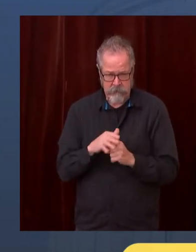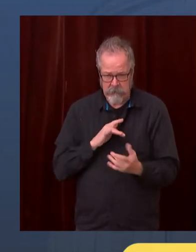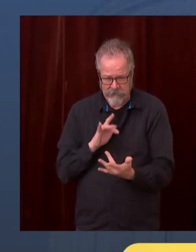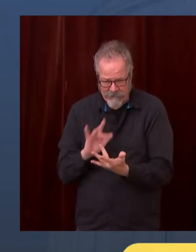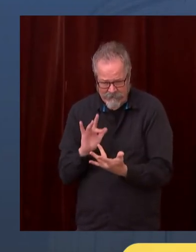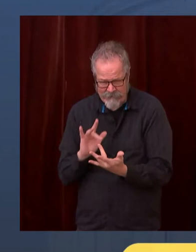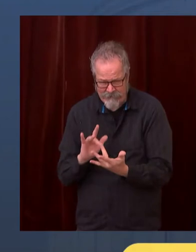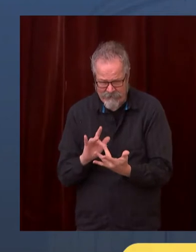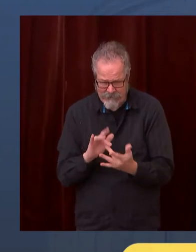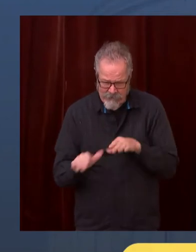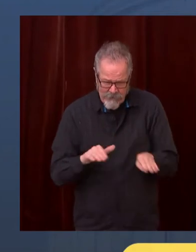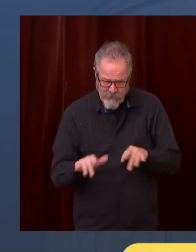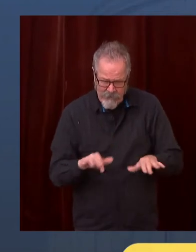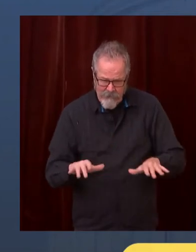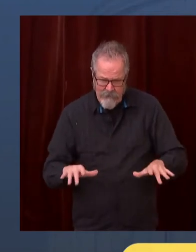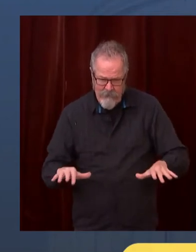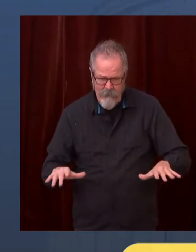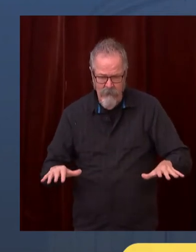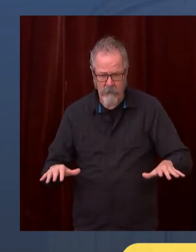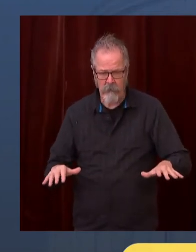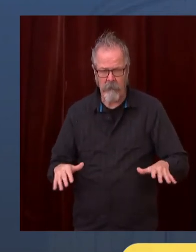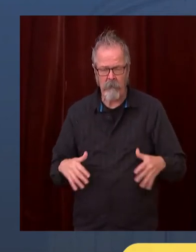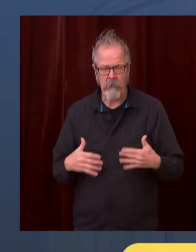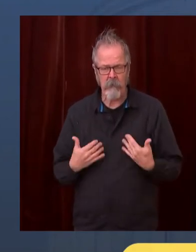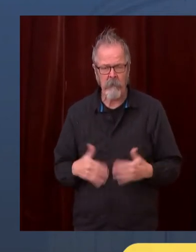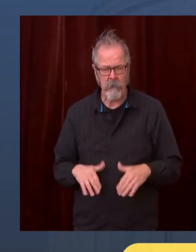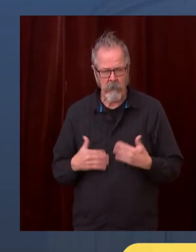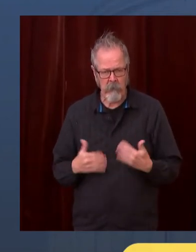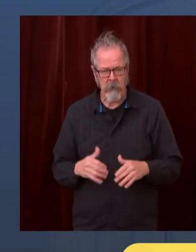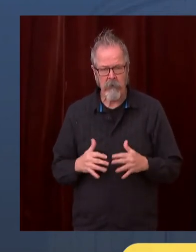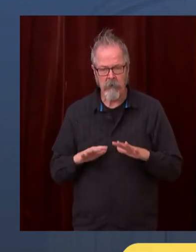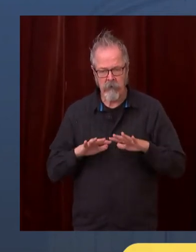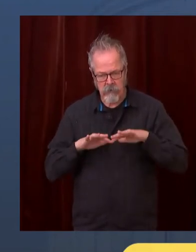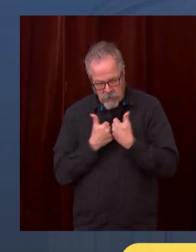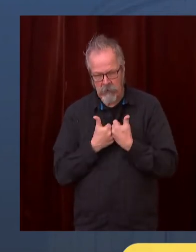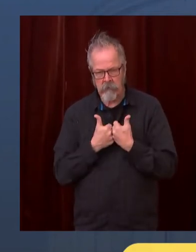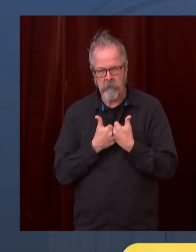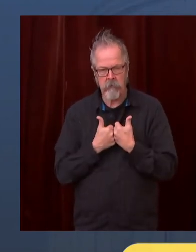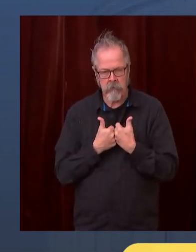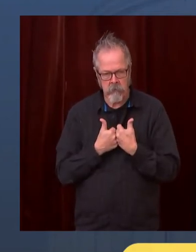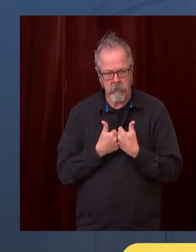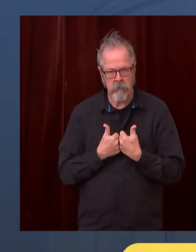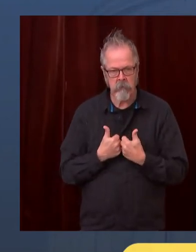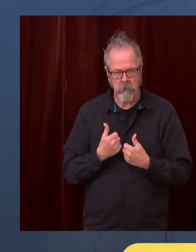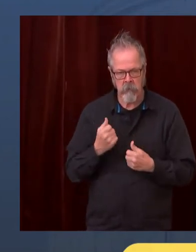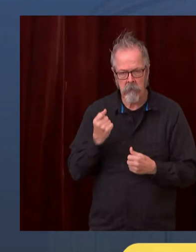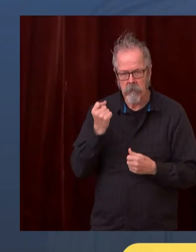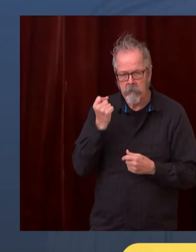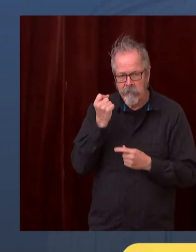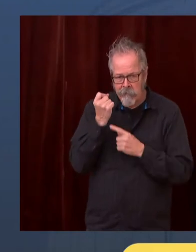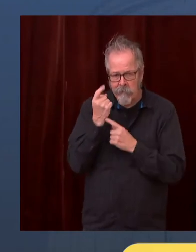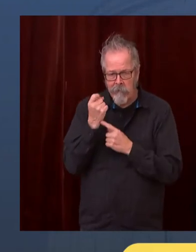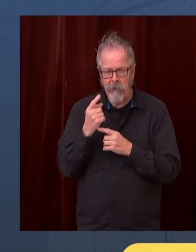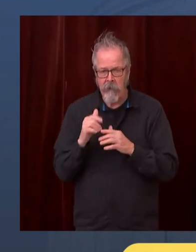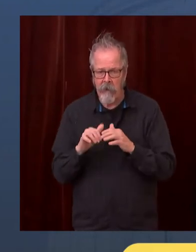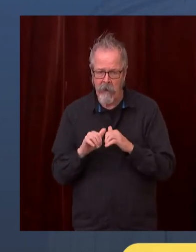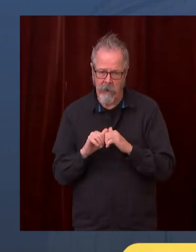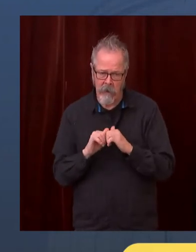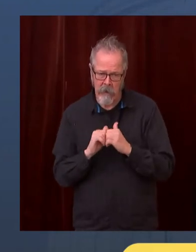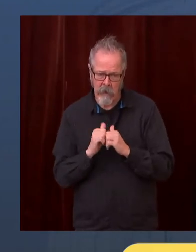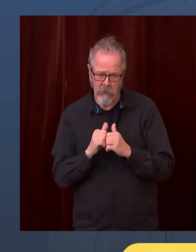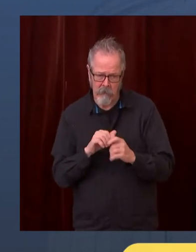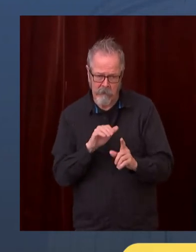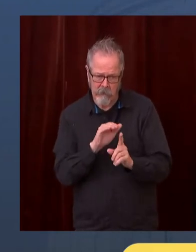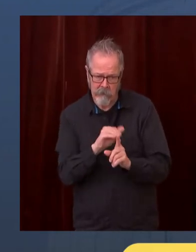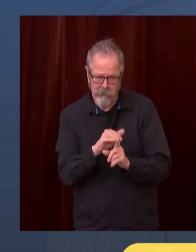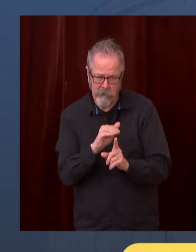cases and, you know, our approach to doing that is both a local and statewide approach. What